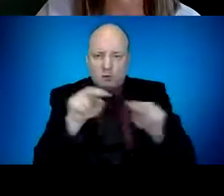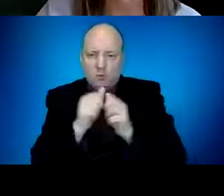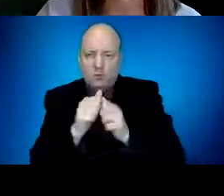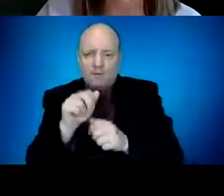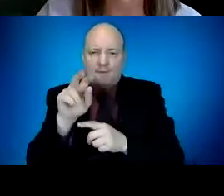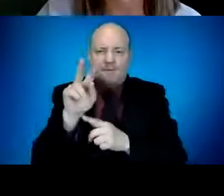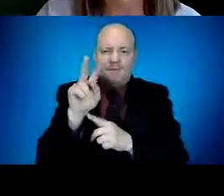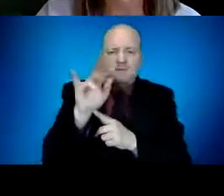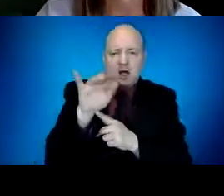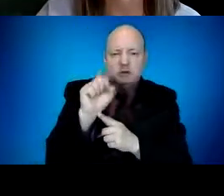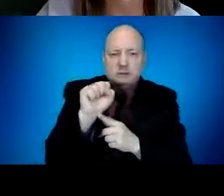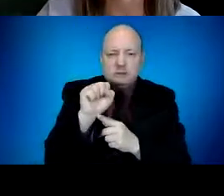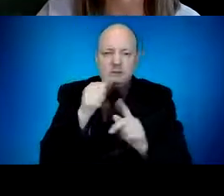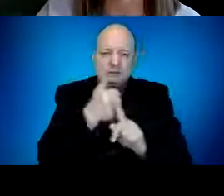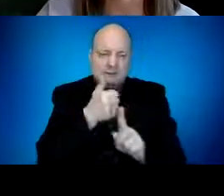of significance.